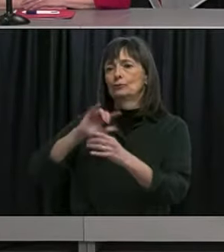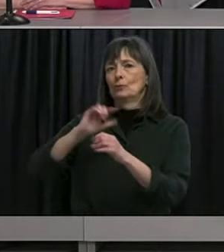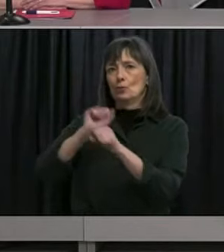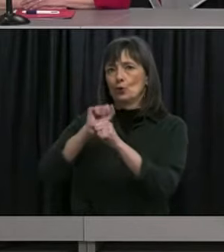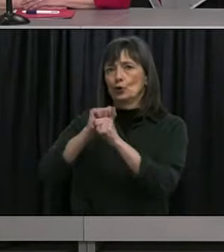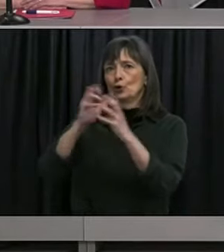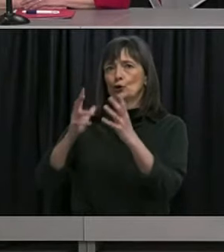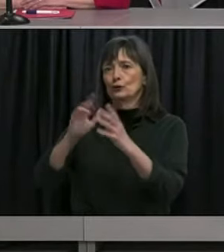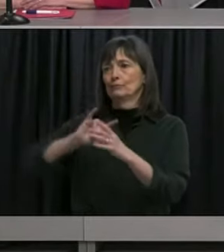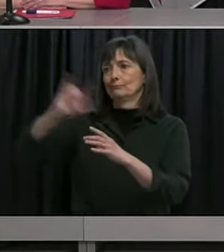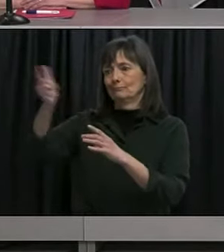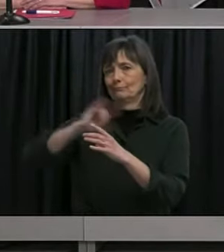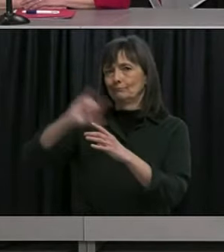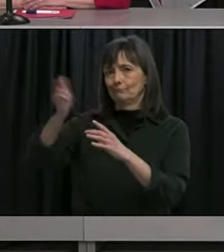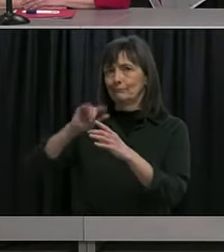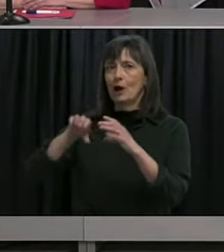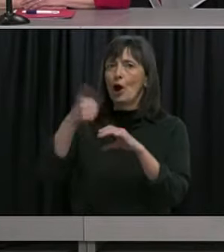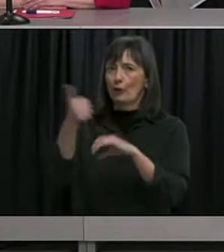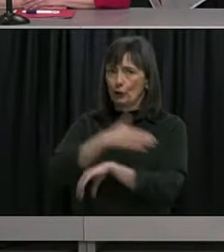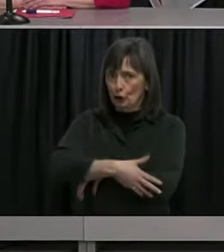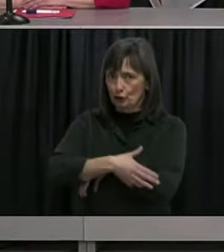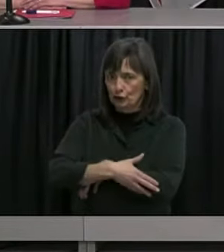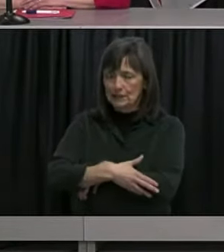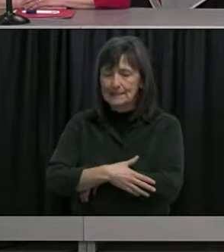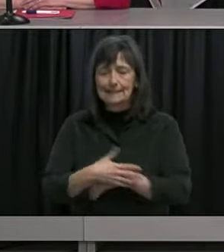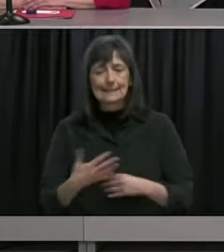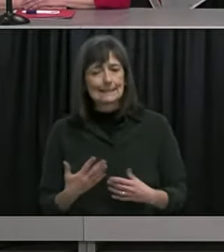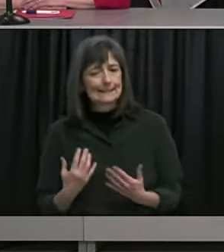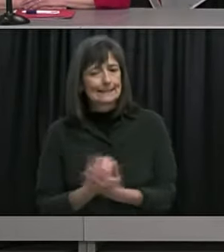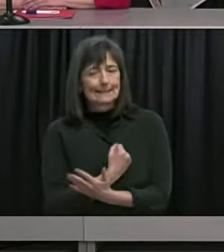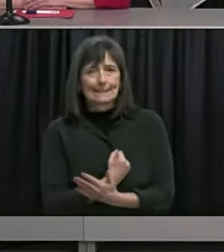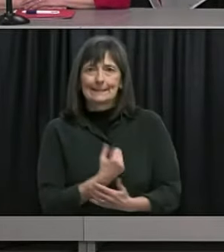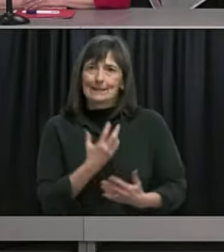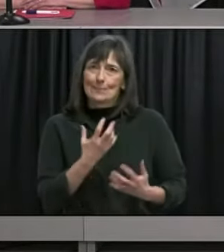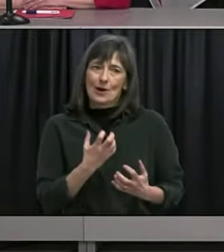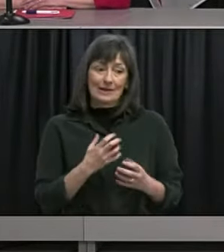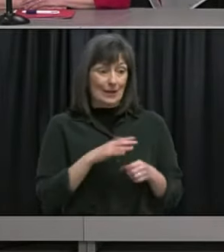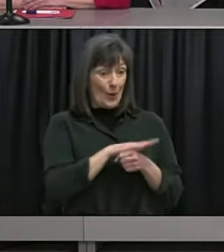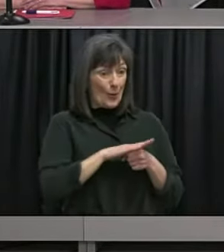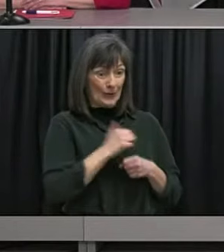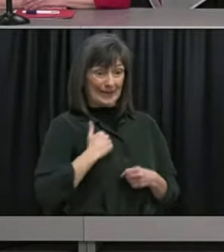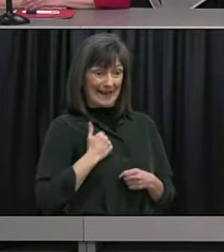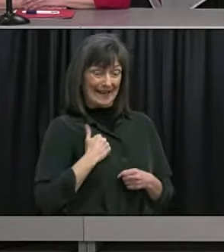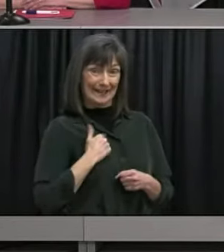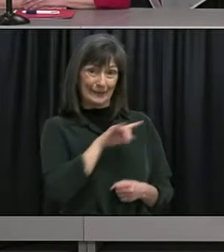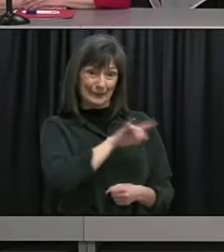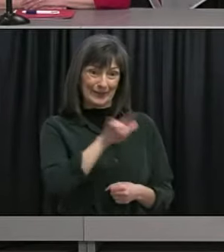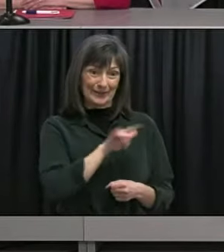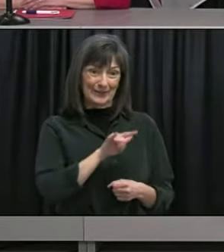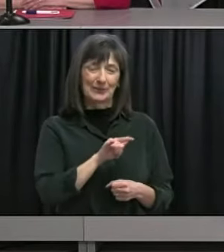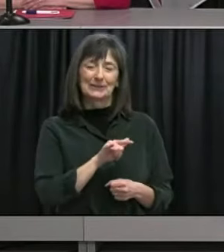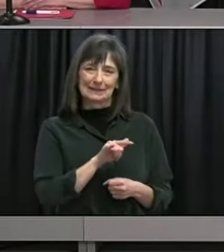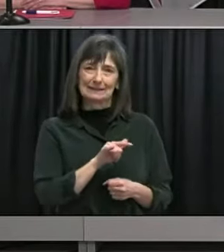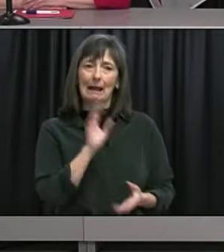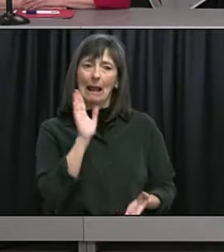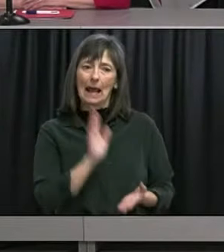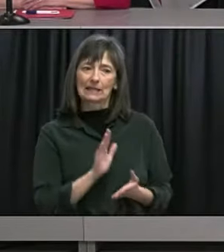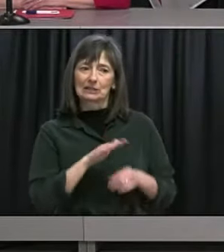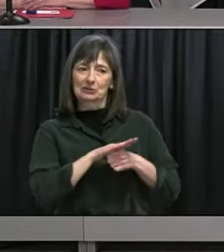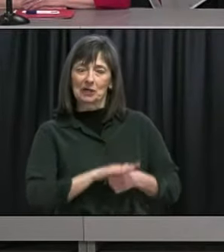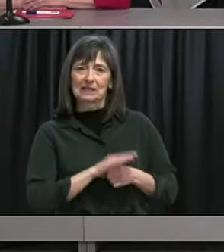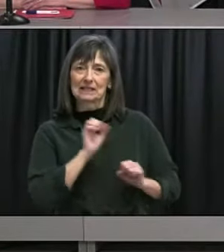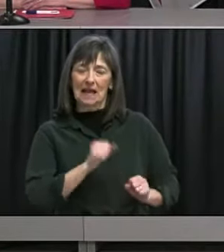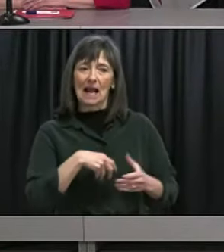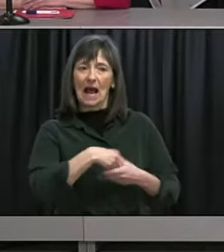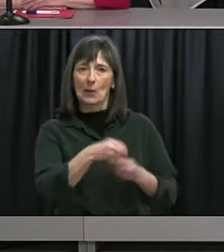left out of the modified isolation which gives domestic rotational workers more freedom I know that this is a federal responsibility but